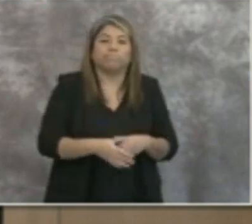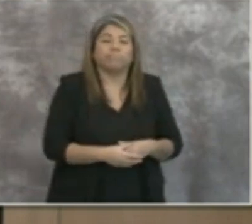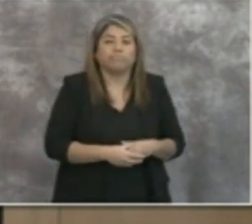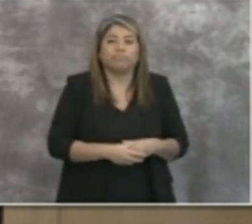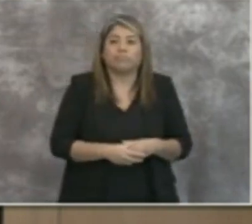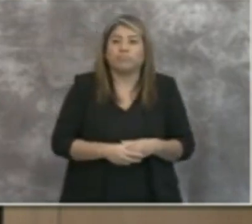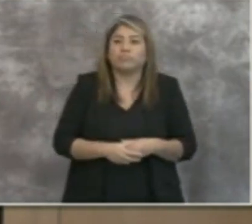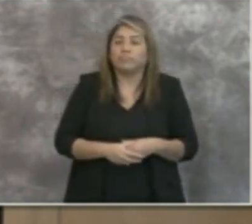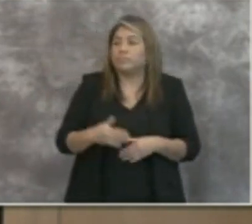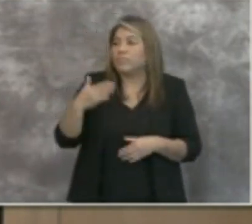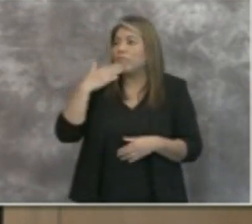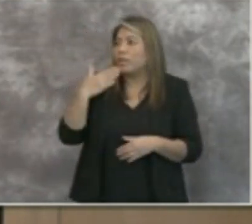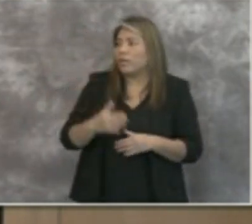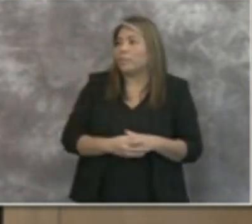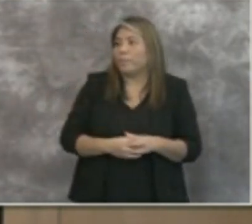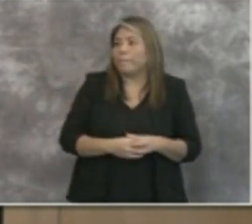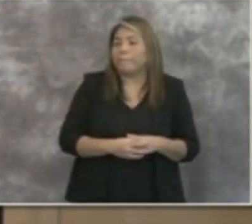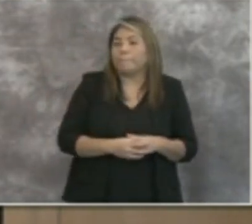Thank you, Nick.